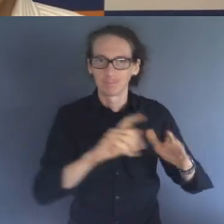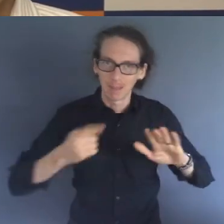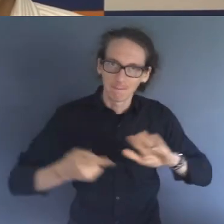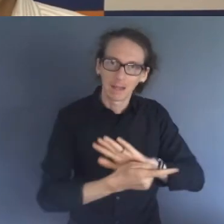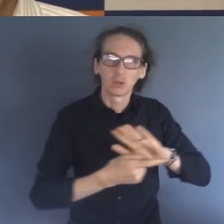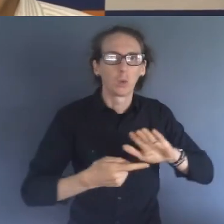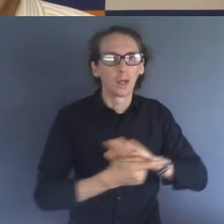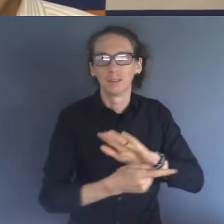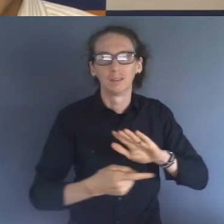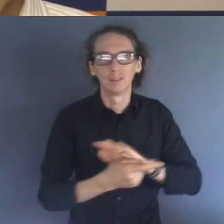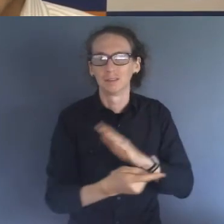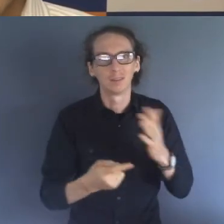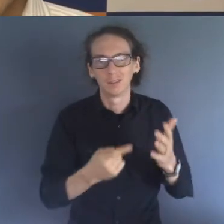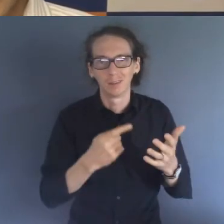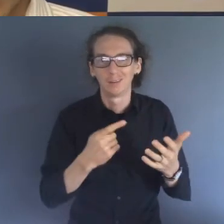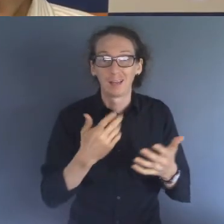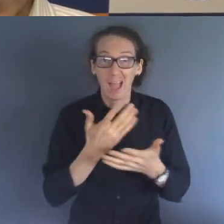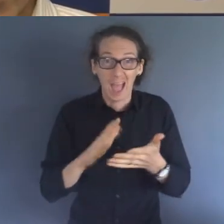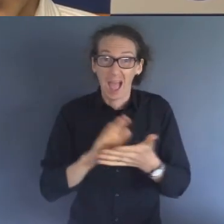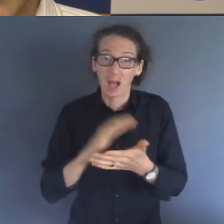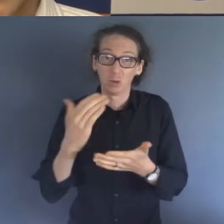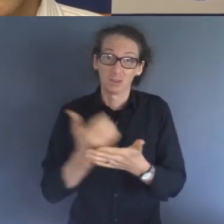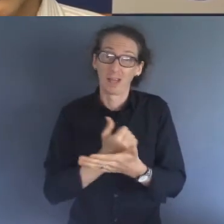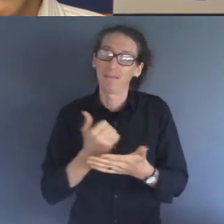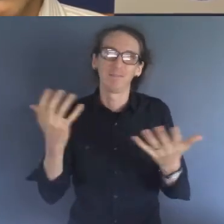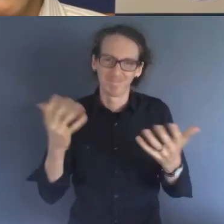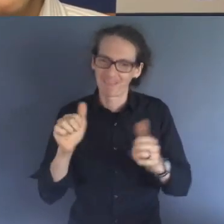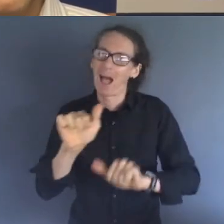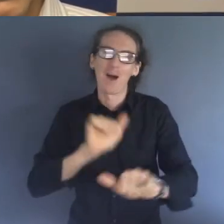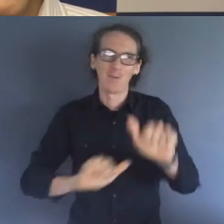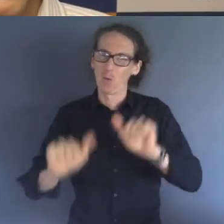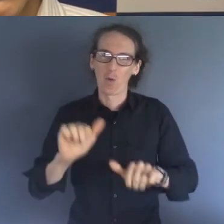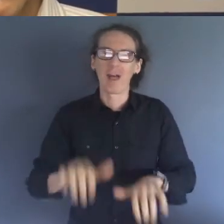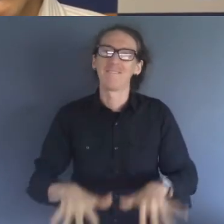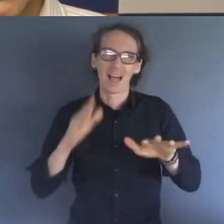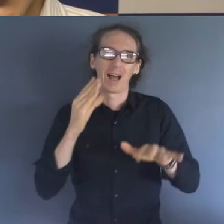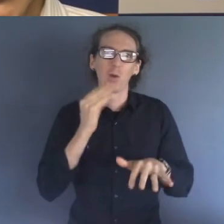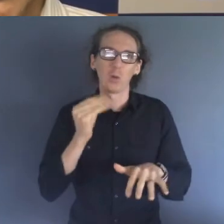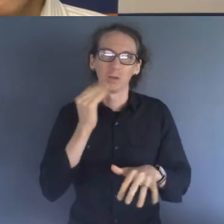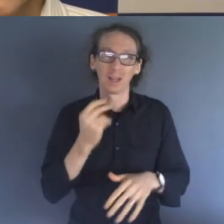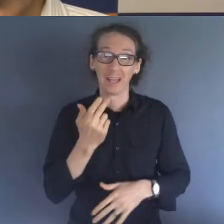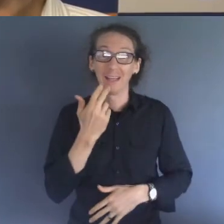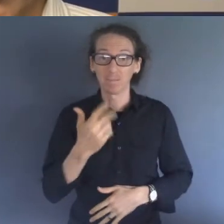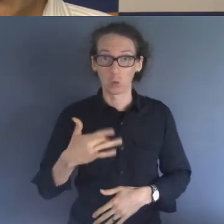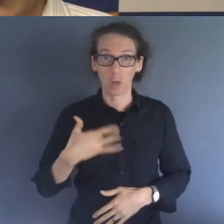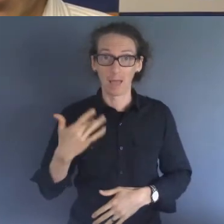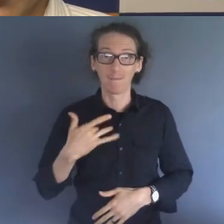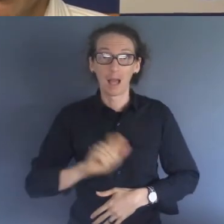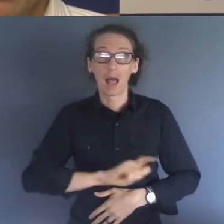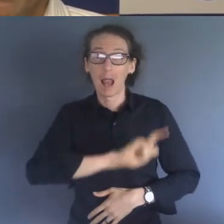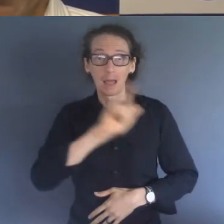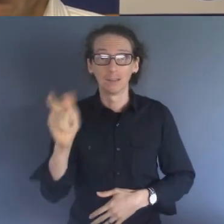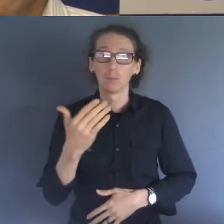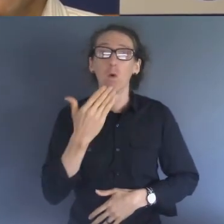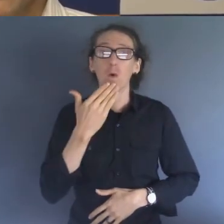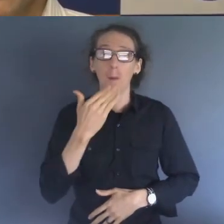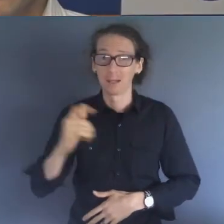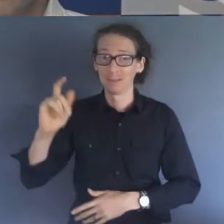way you can stay safe. So make sure if you're here in Lismore you follow the instructions of emergency services and don't put yourself in danger.